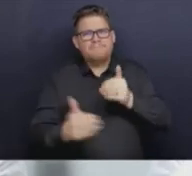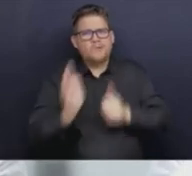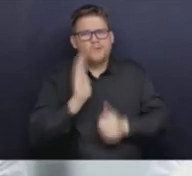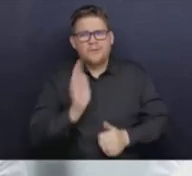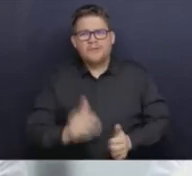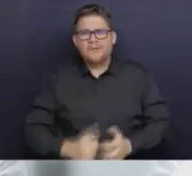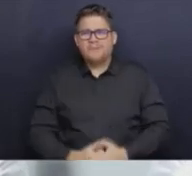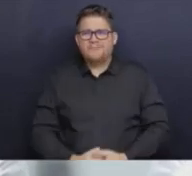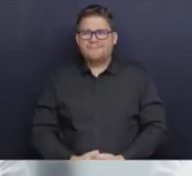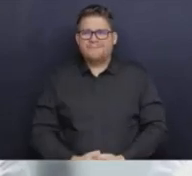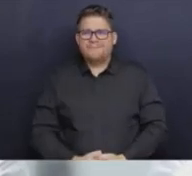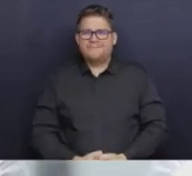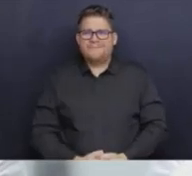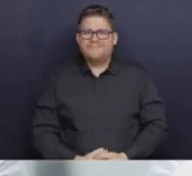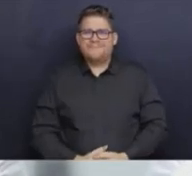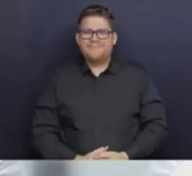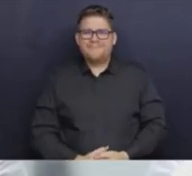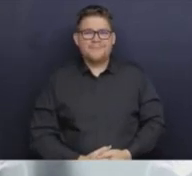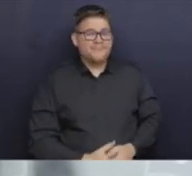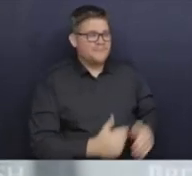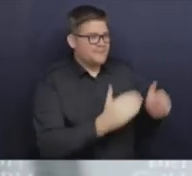from Richard Sussman, Global News.